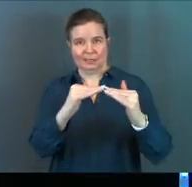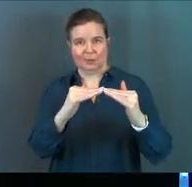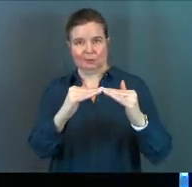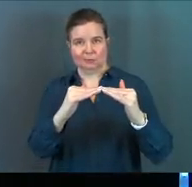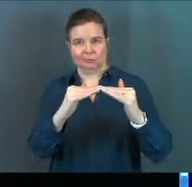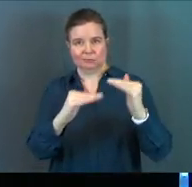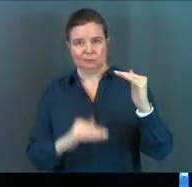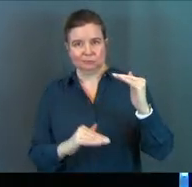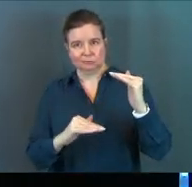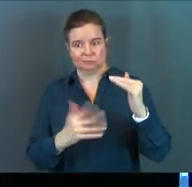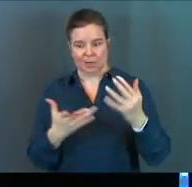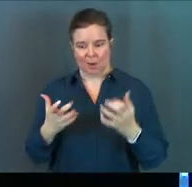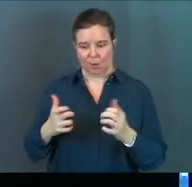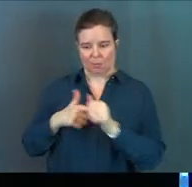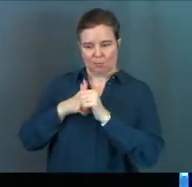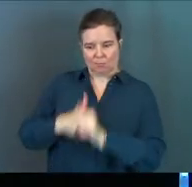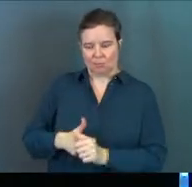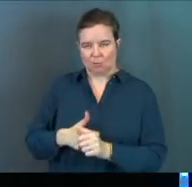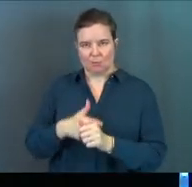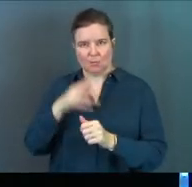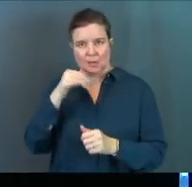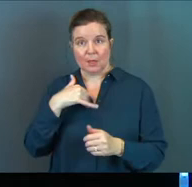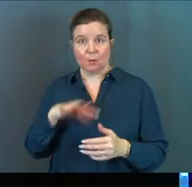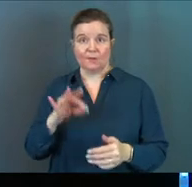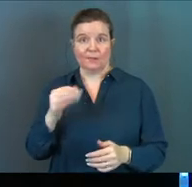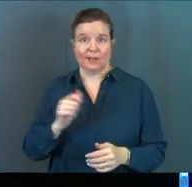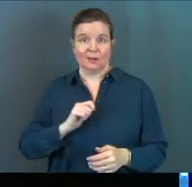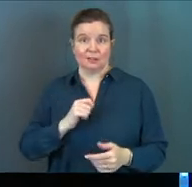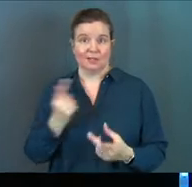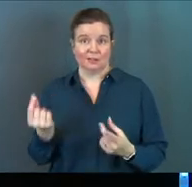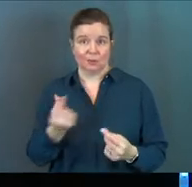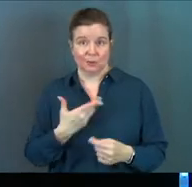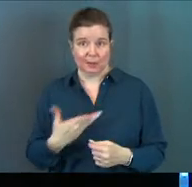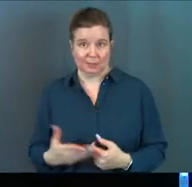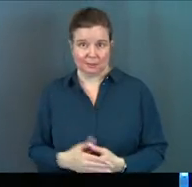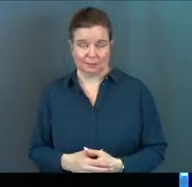so after the compliance that we find ourselves doing things.